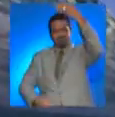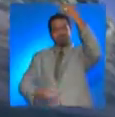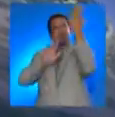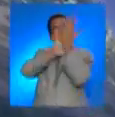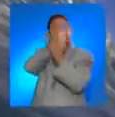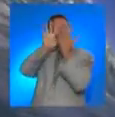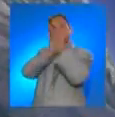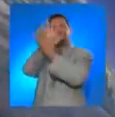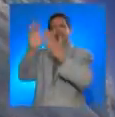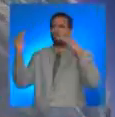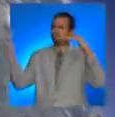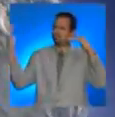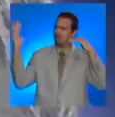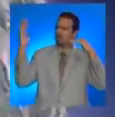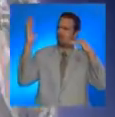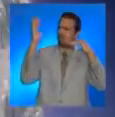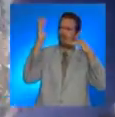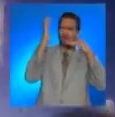water.